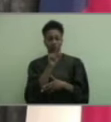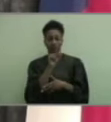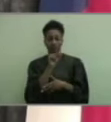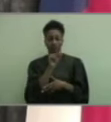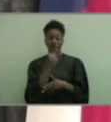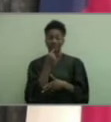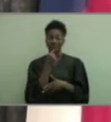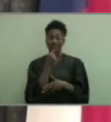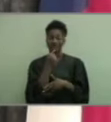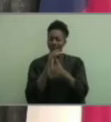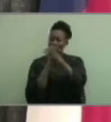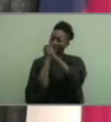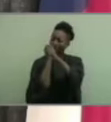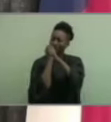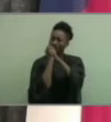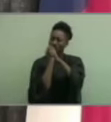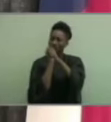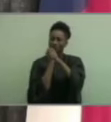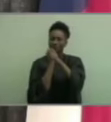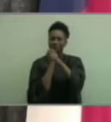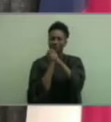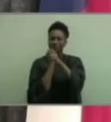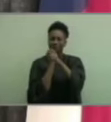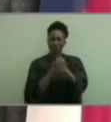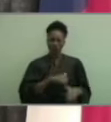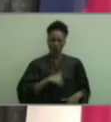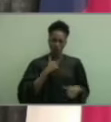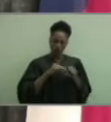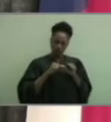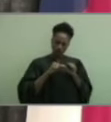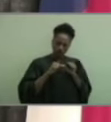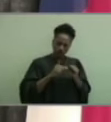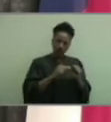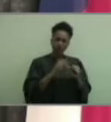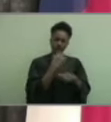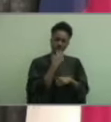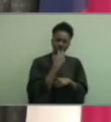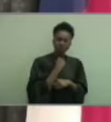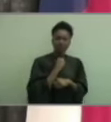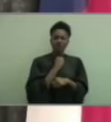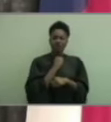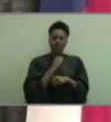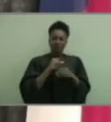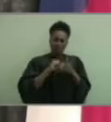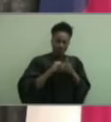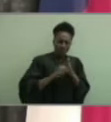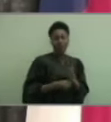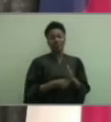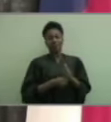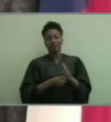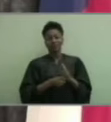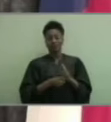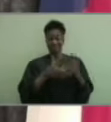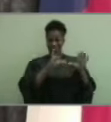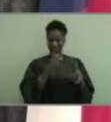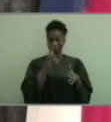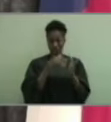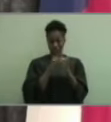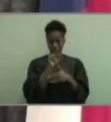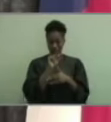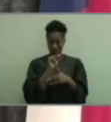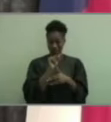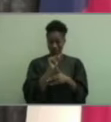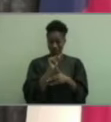saying congratulations to the most resilient class of 2020 i've not confirmed it yet